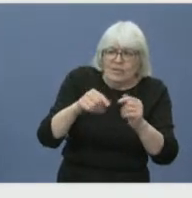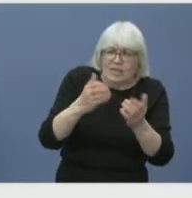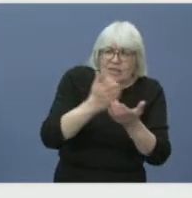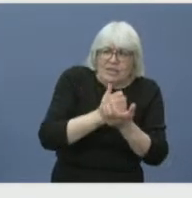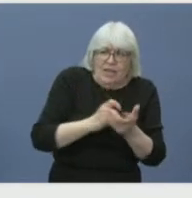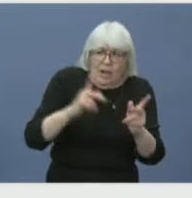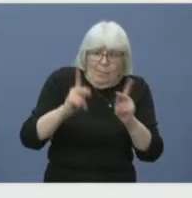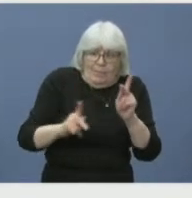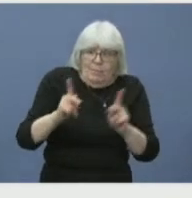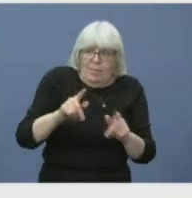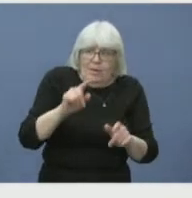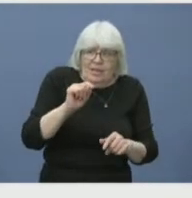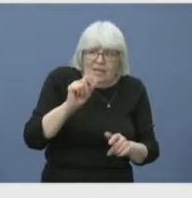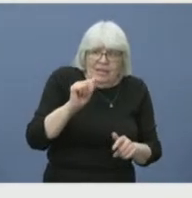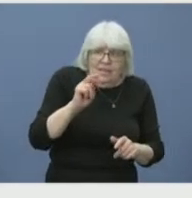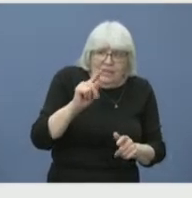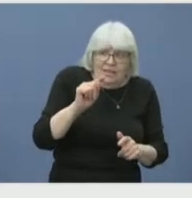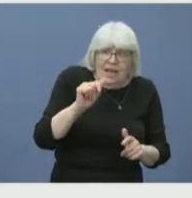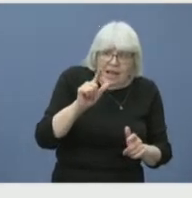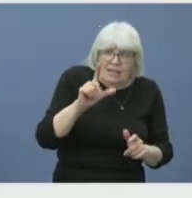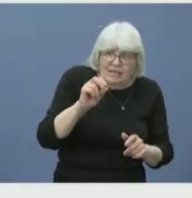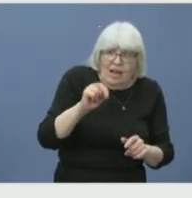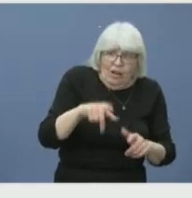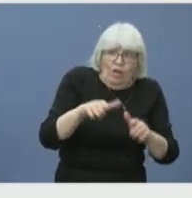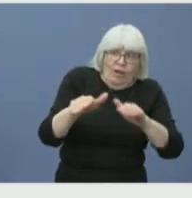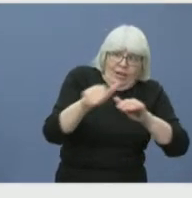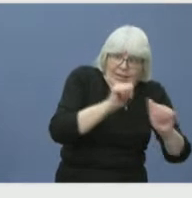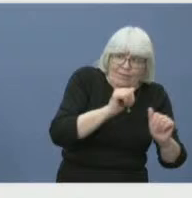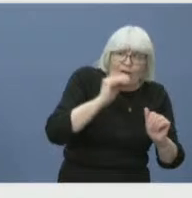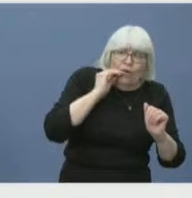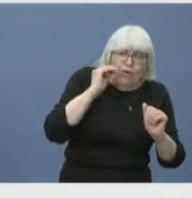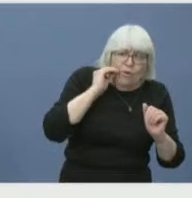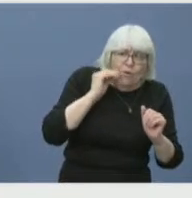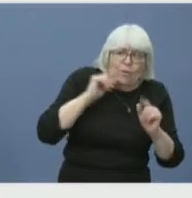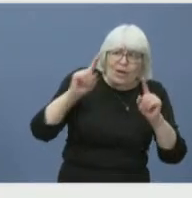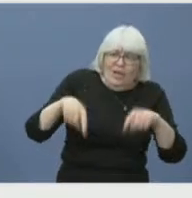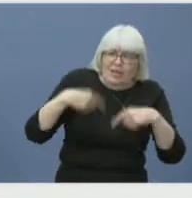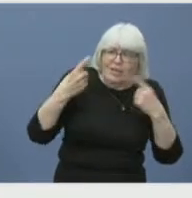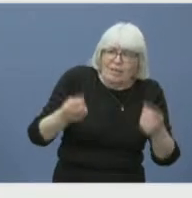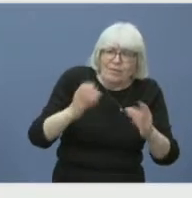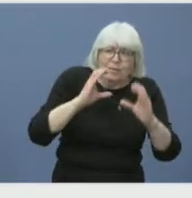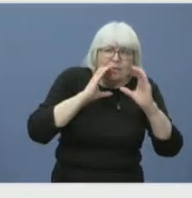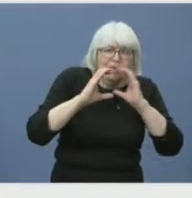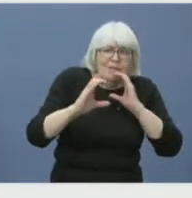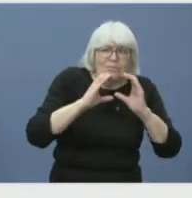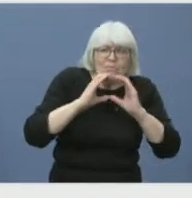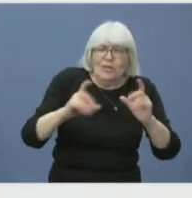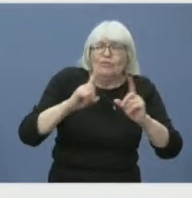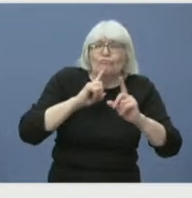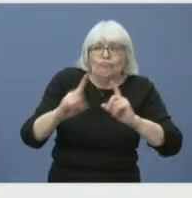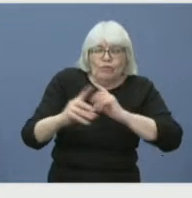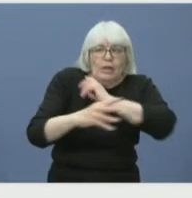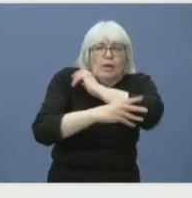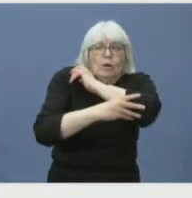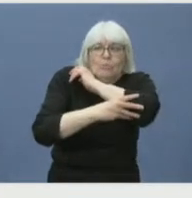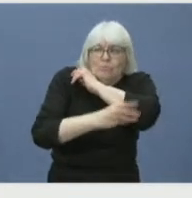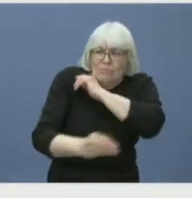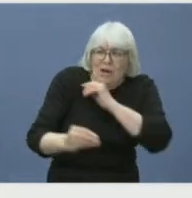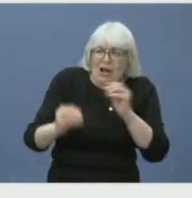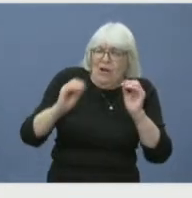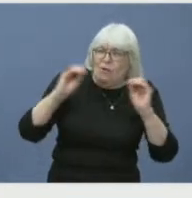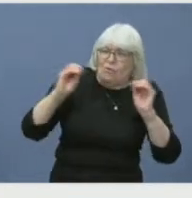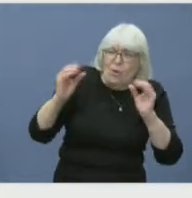say communications up until this point have been poor in their opinion. Few of them have received a call from the municipality. Some of them were